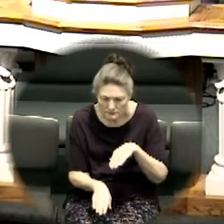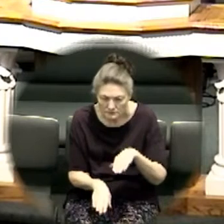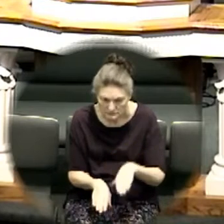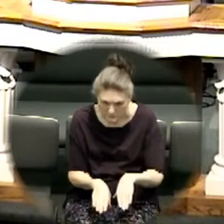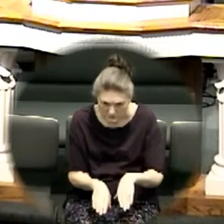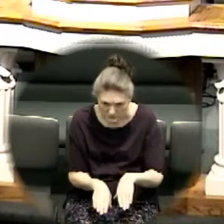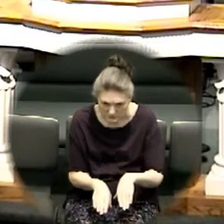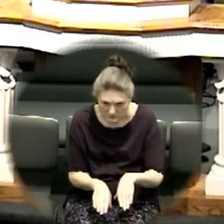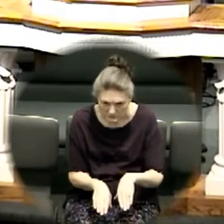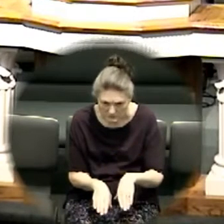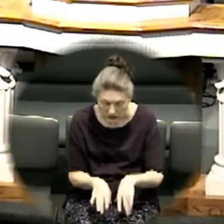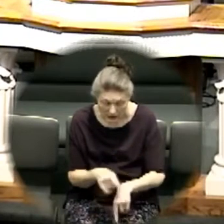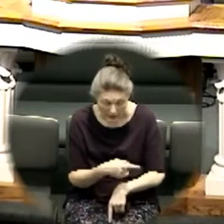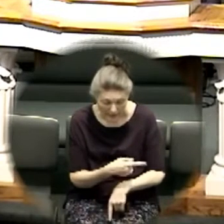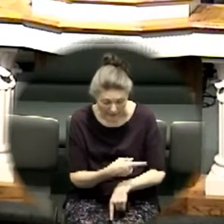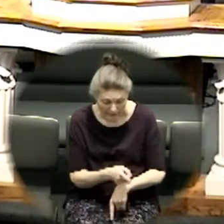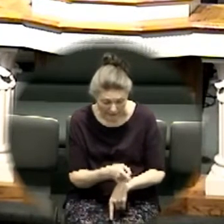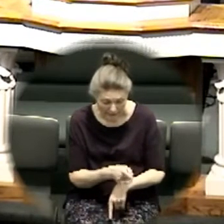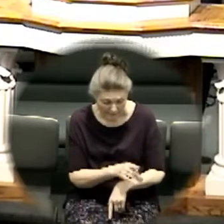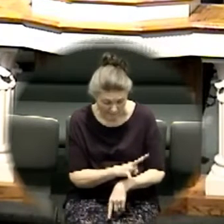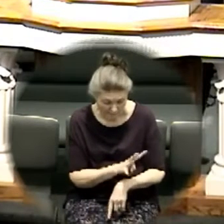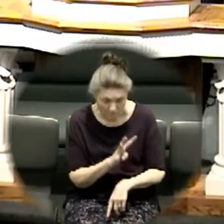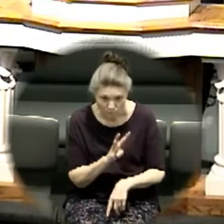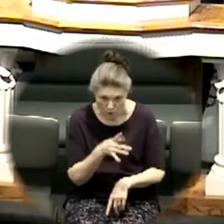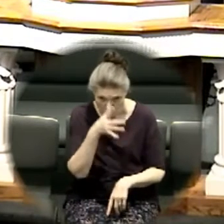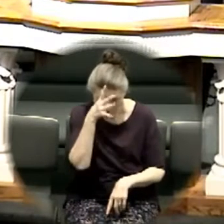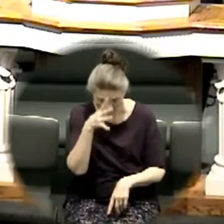their obedience for men